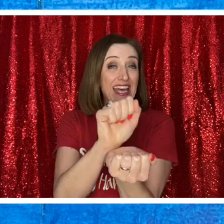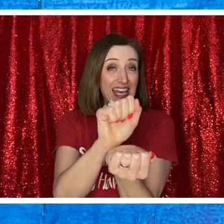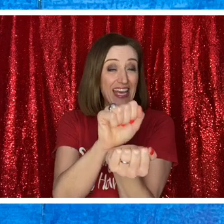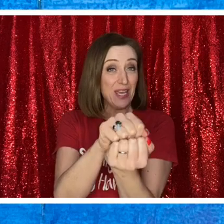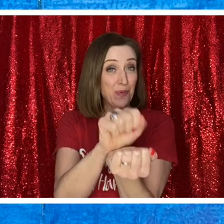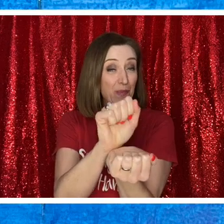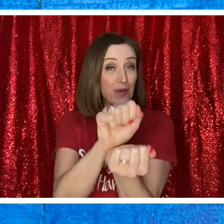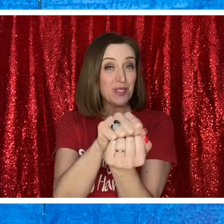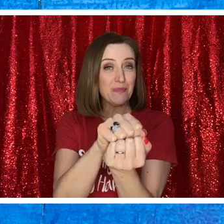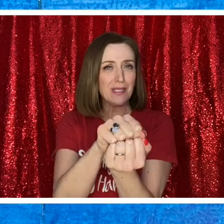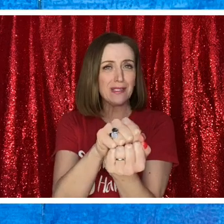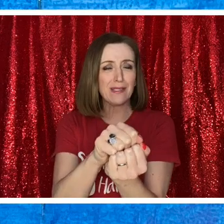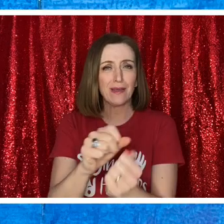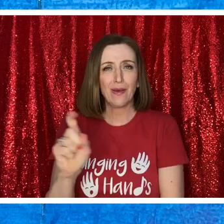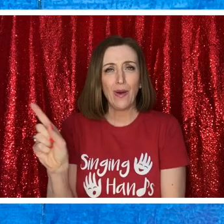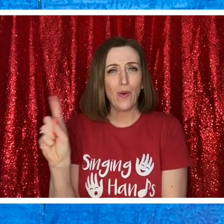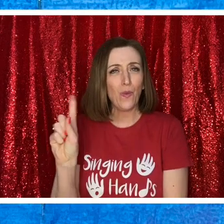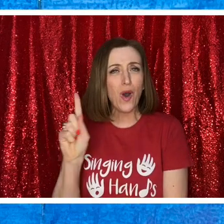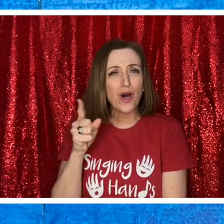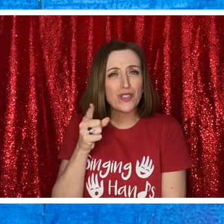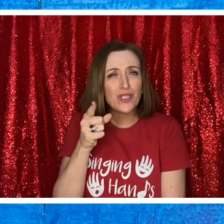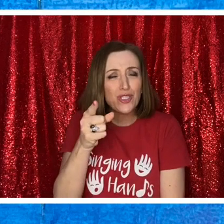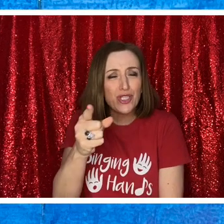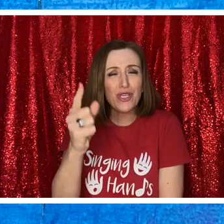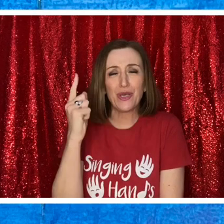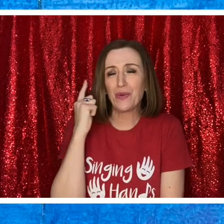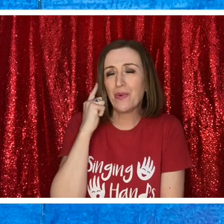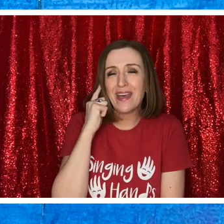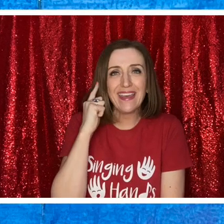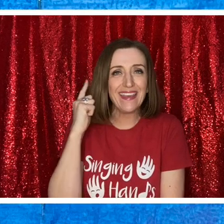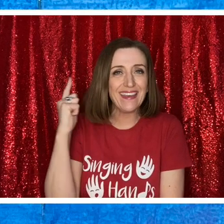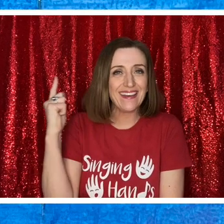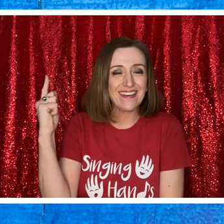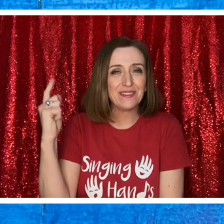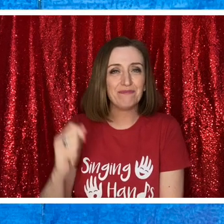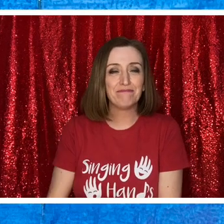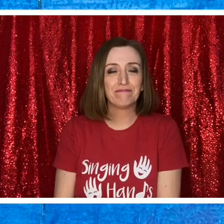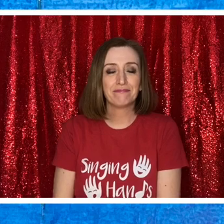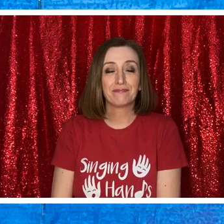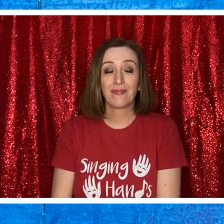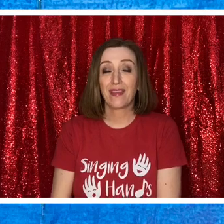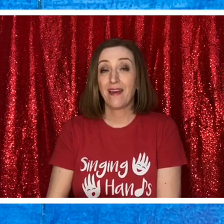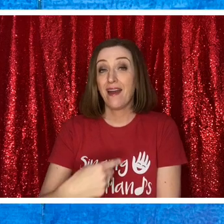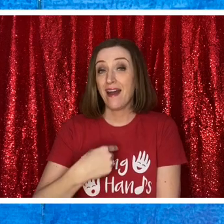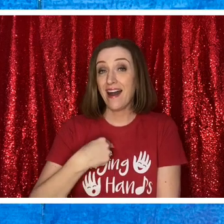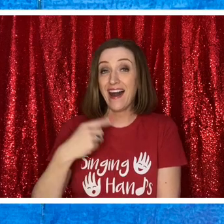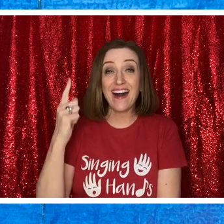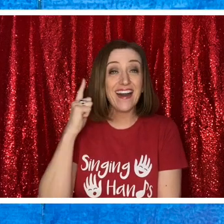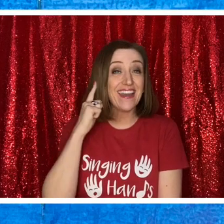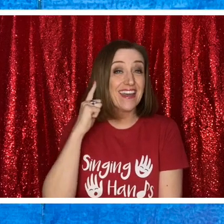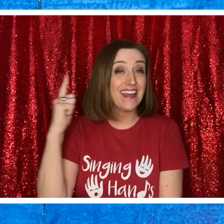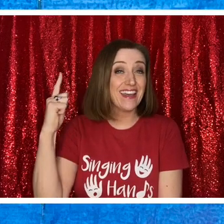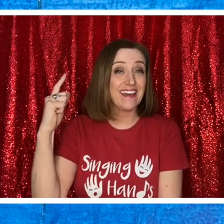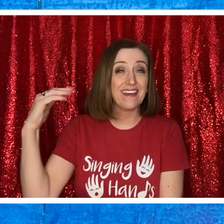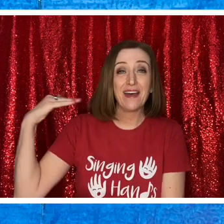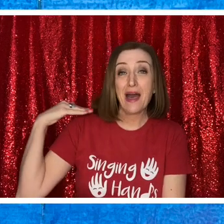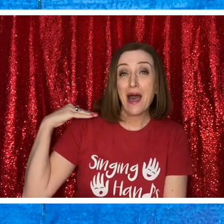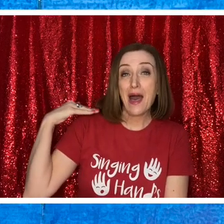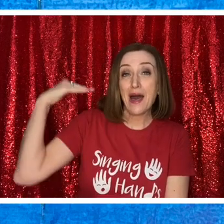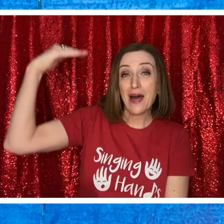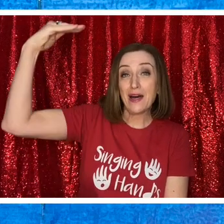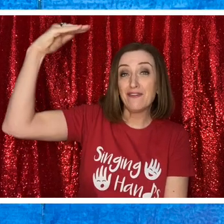Hippopotamus, hippopotamus, what do you hear? I hear